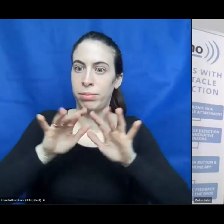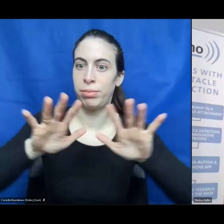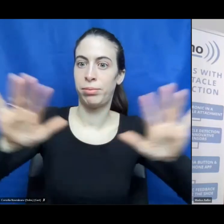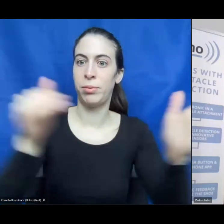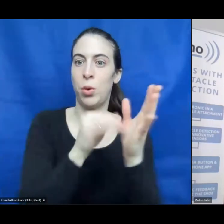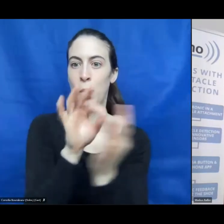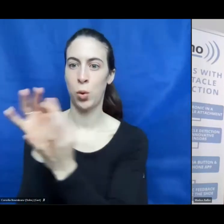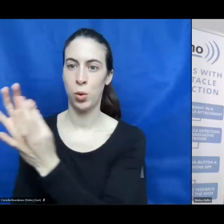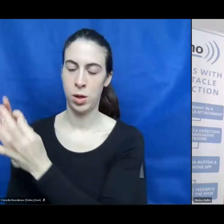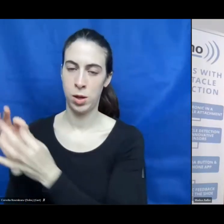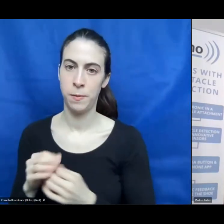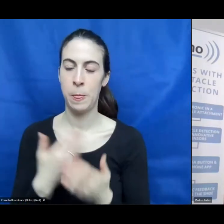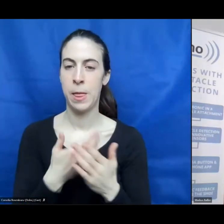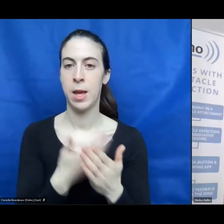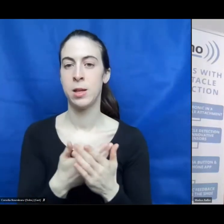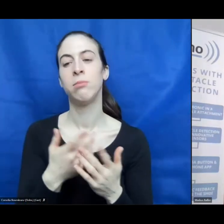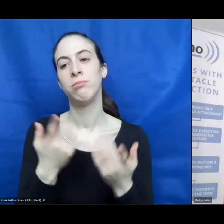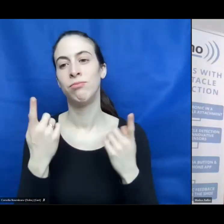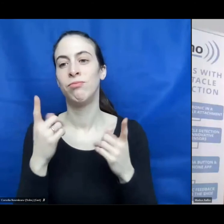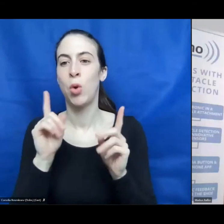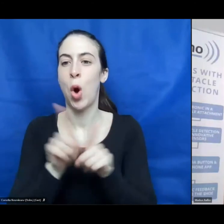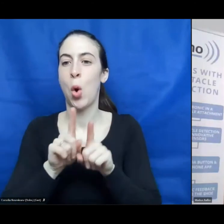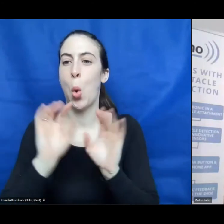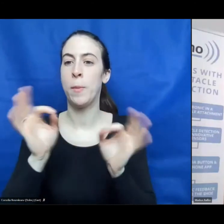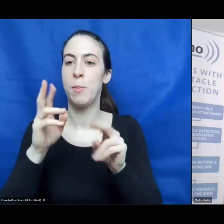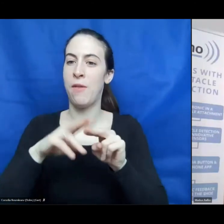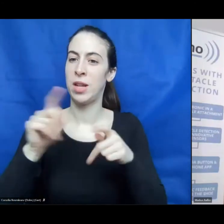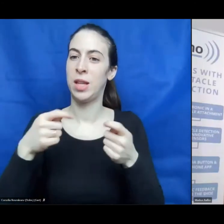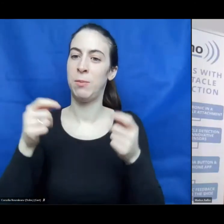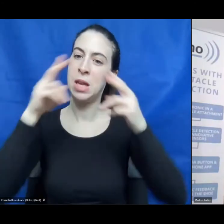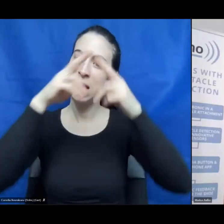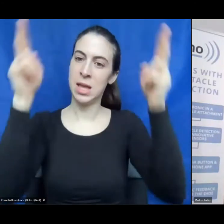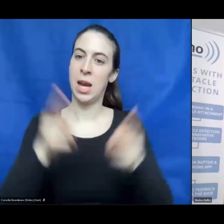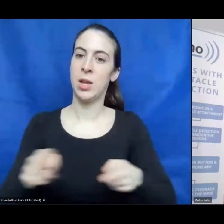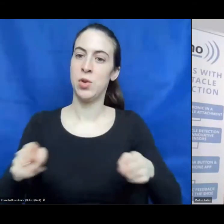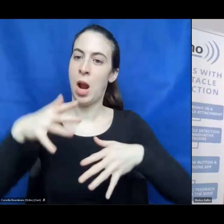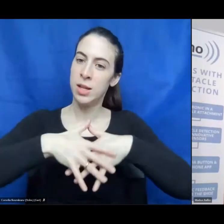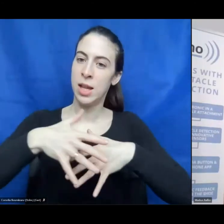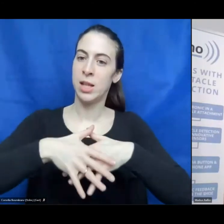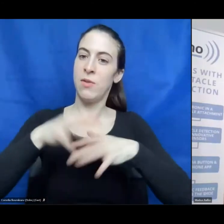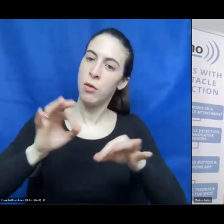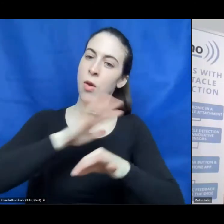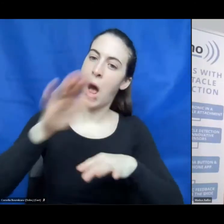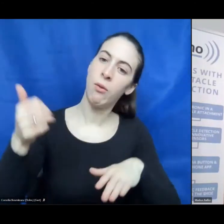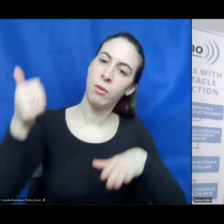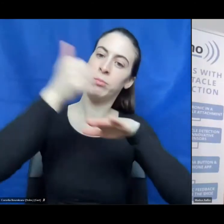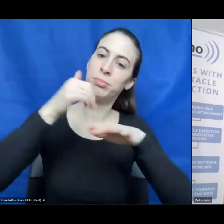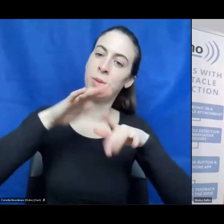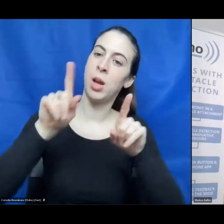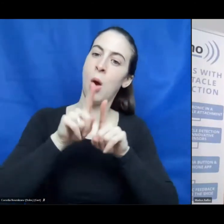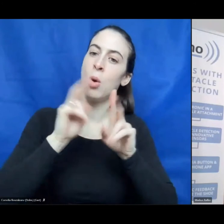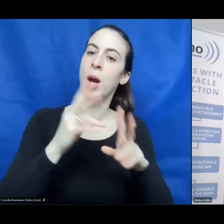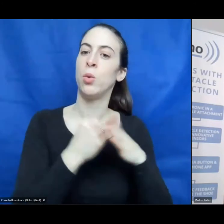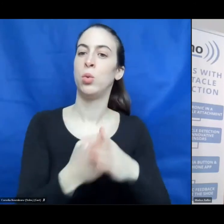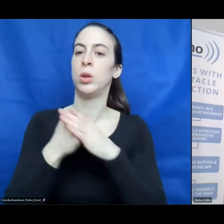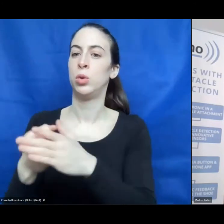also an international network who supports in connecting people of the national